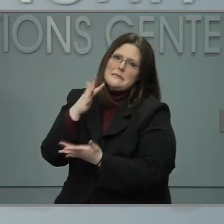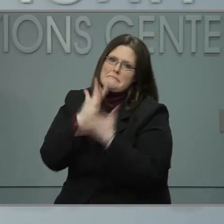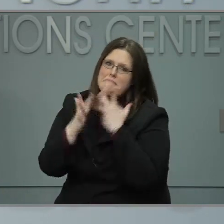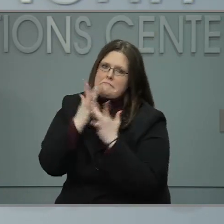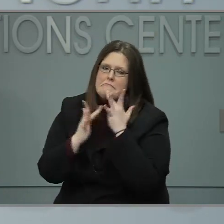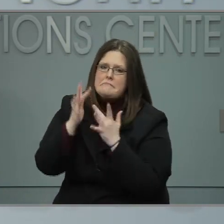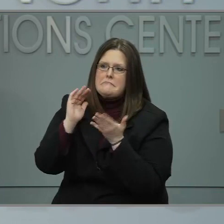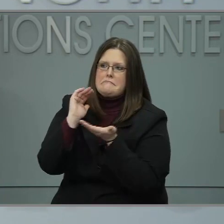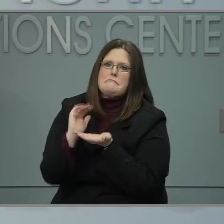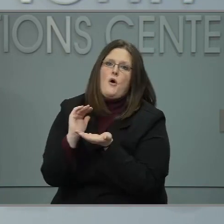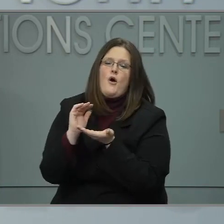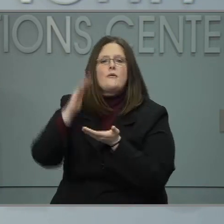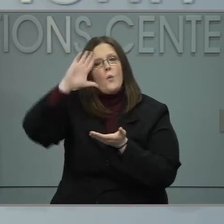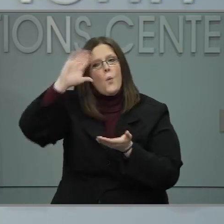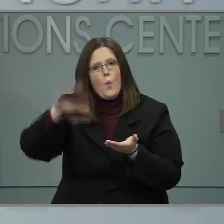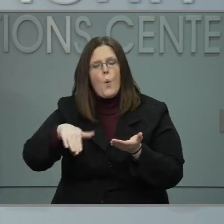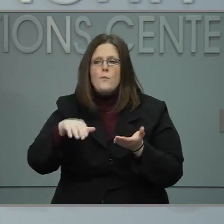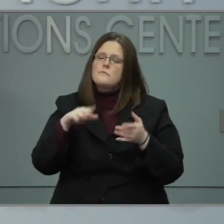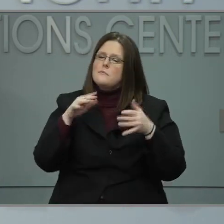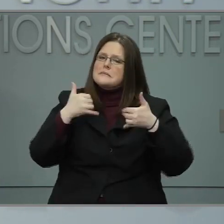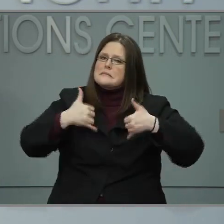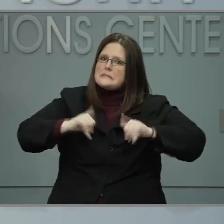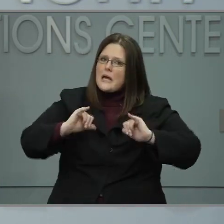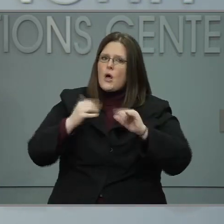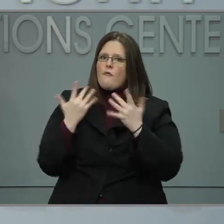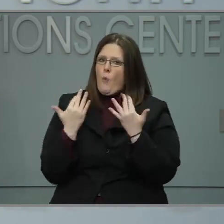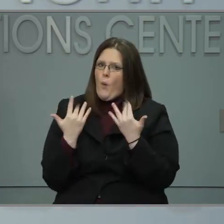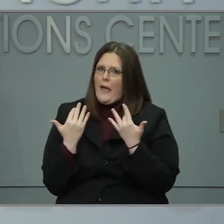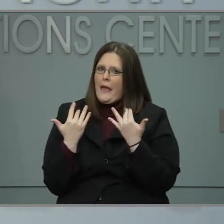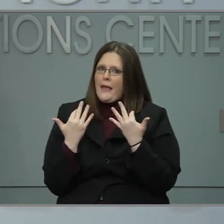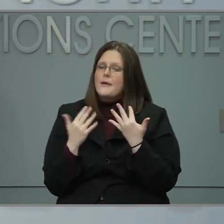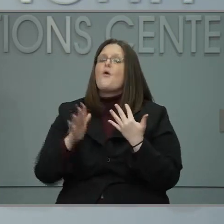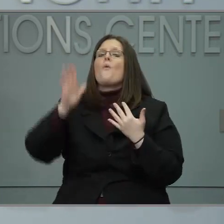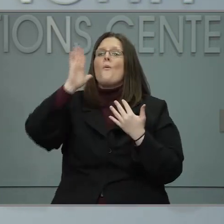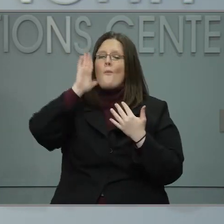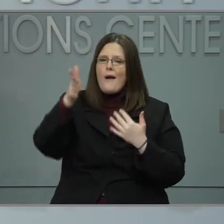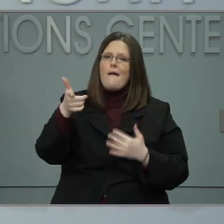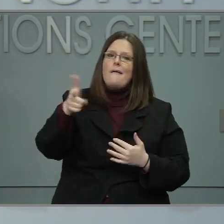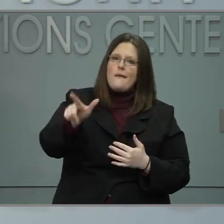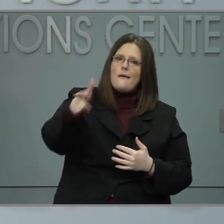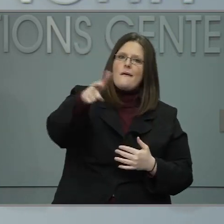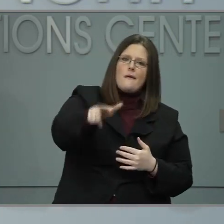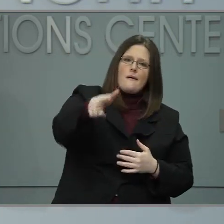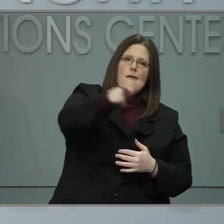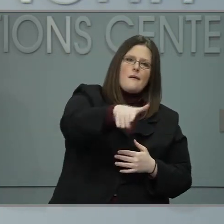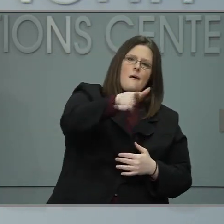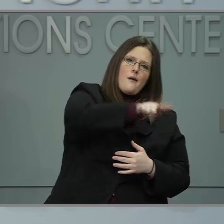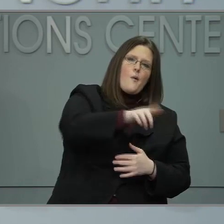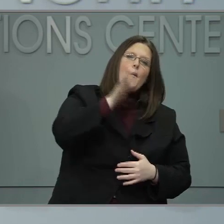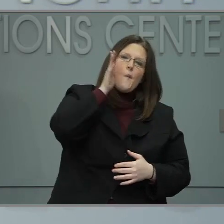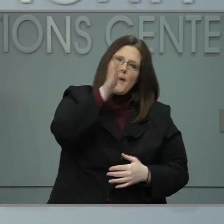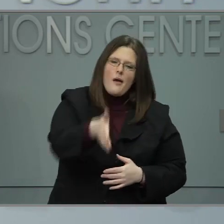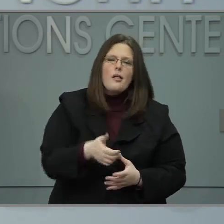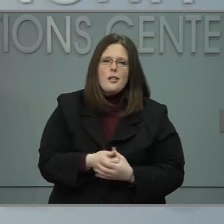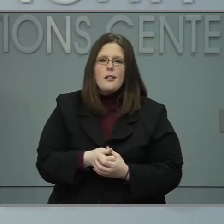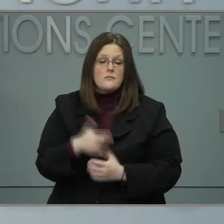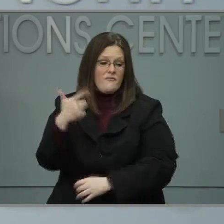but everyone will be able to get their shot as supplies increase. It is free to everyone.